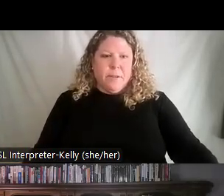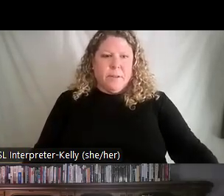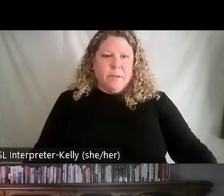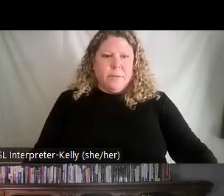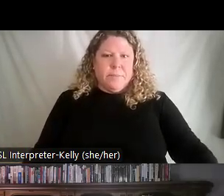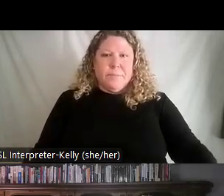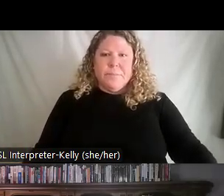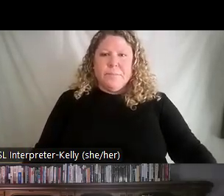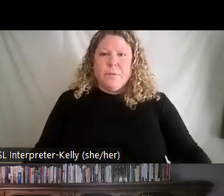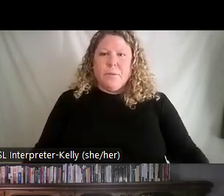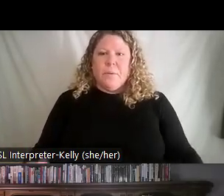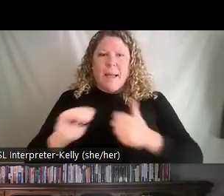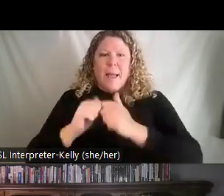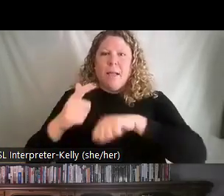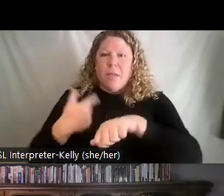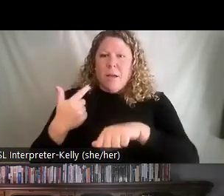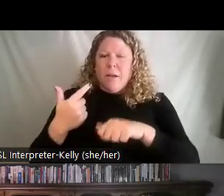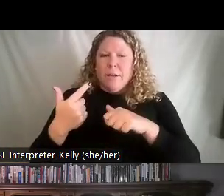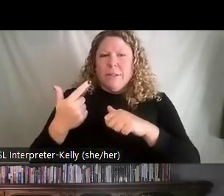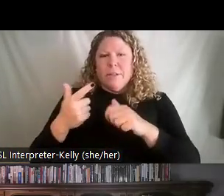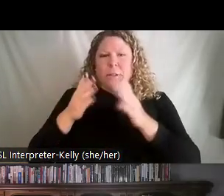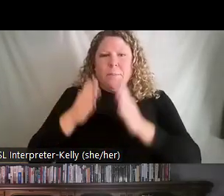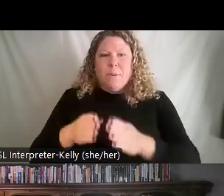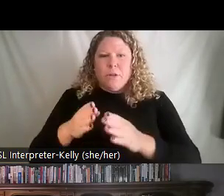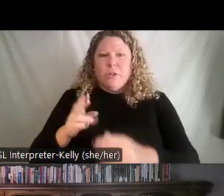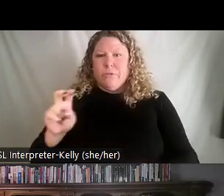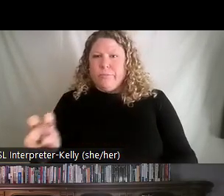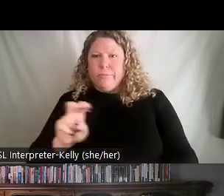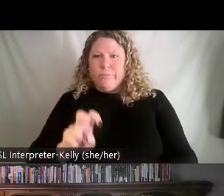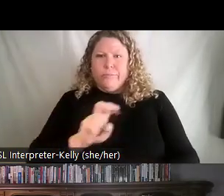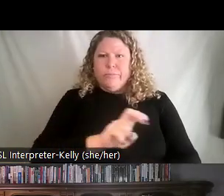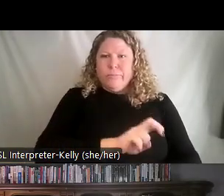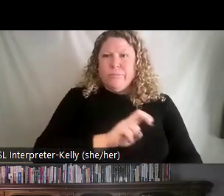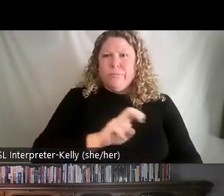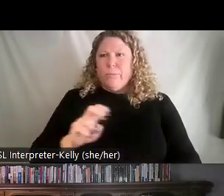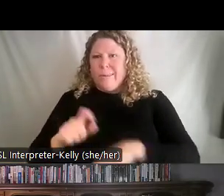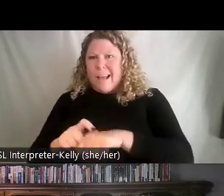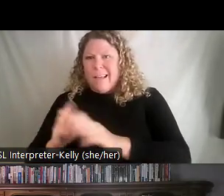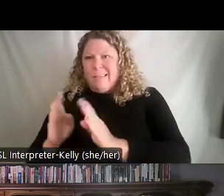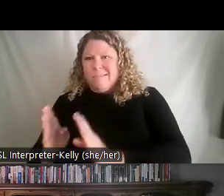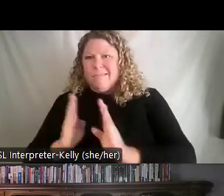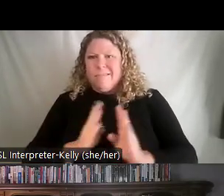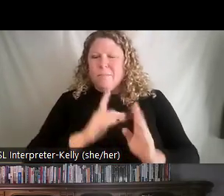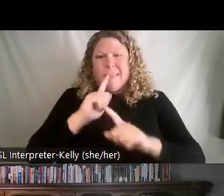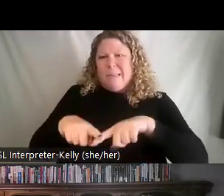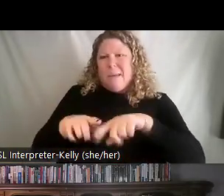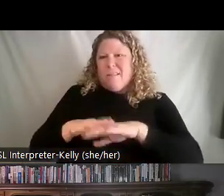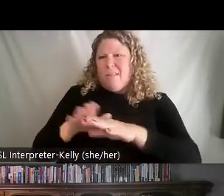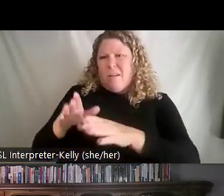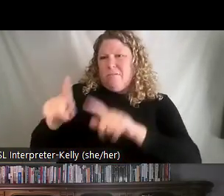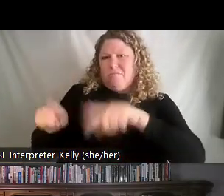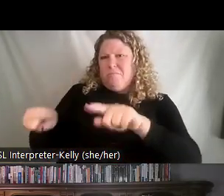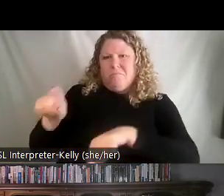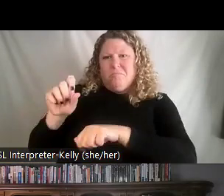quadrant is going to be dependent upon them. Hopefully,